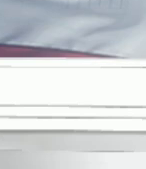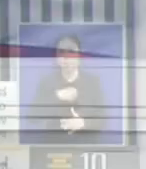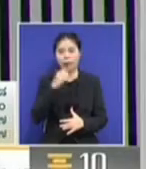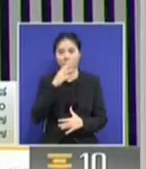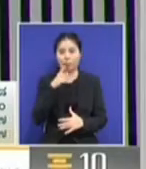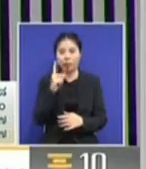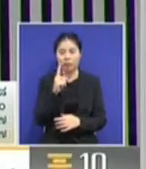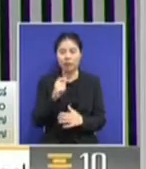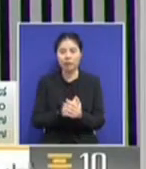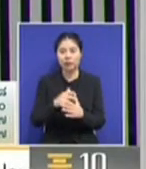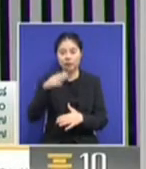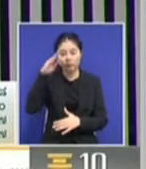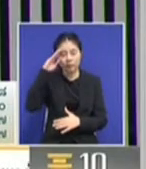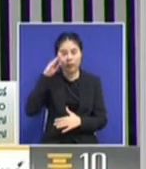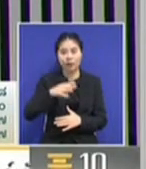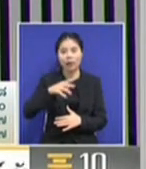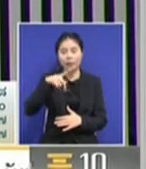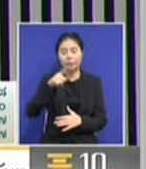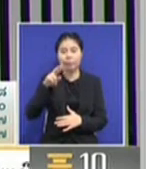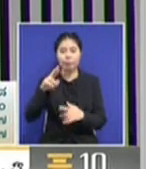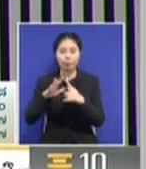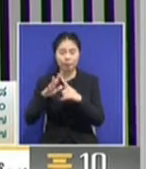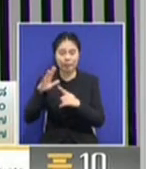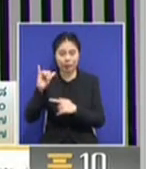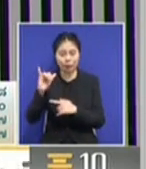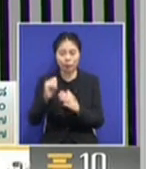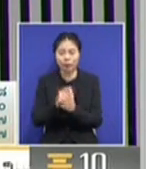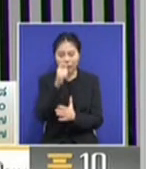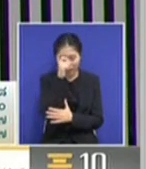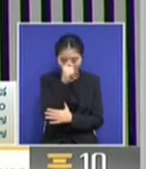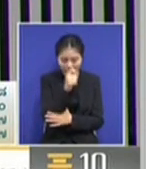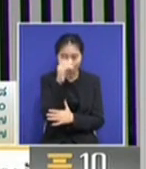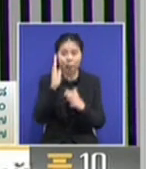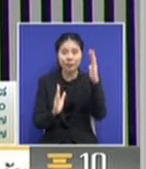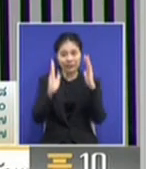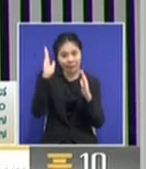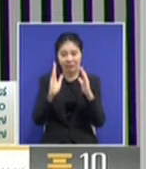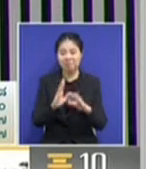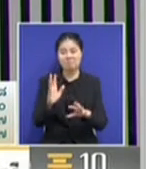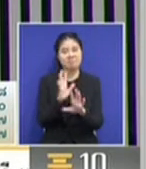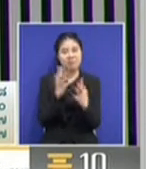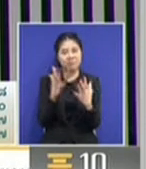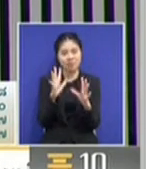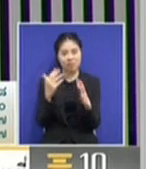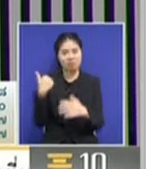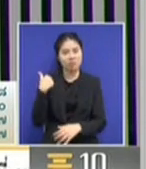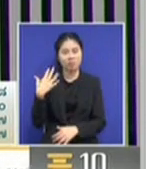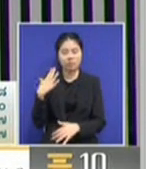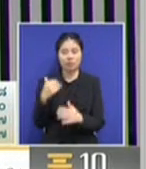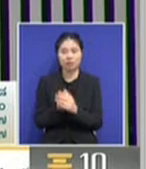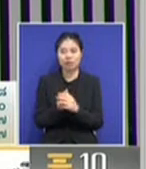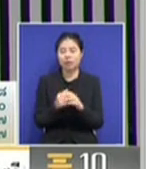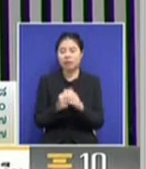If you remember him, he was one of the activists who campaigned very actively against the